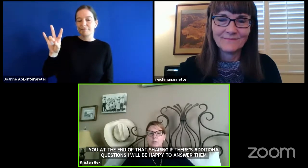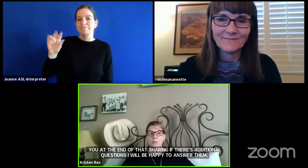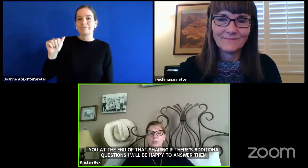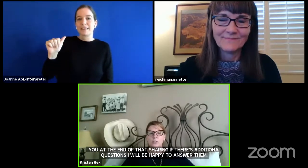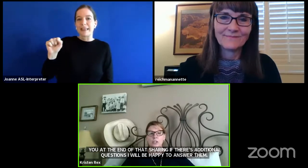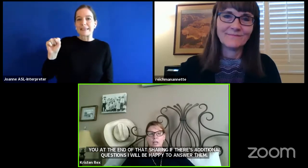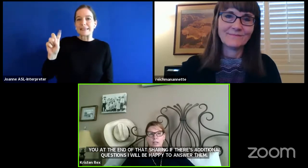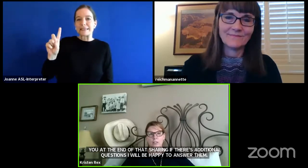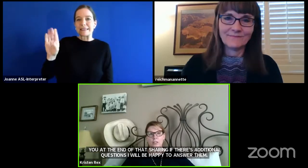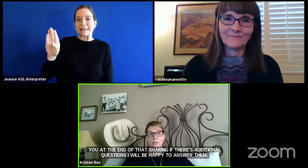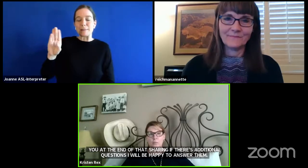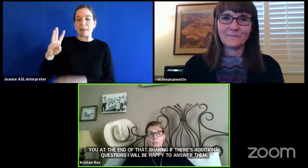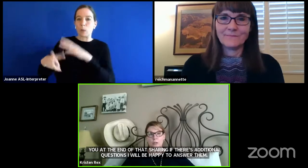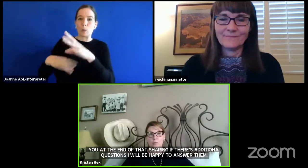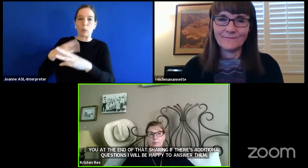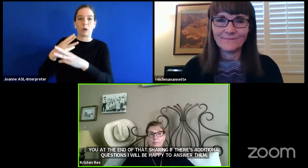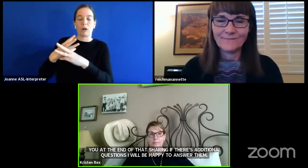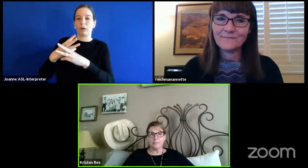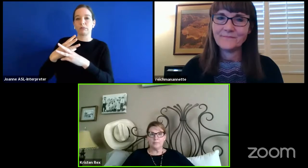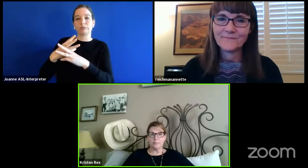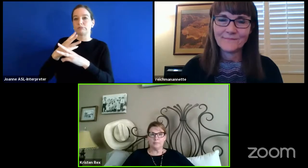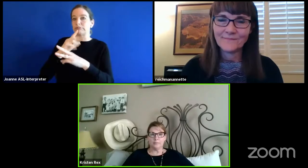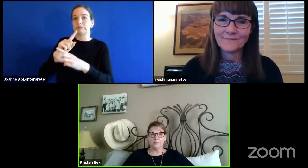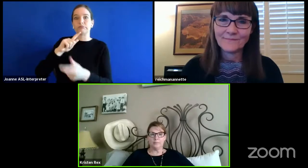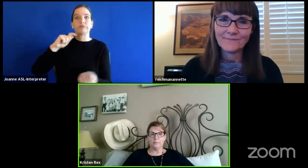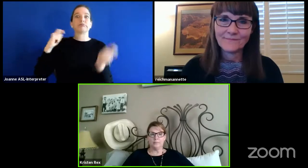ASDB's world changed as we know it.